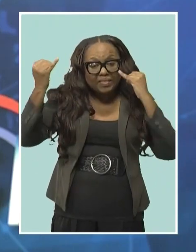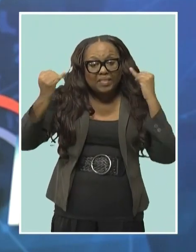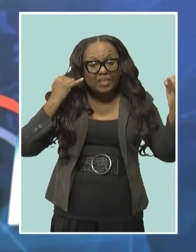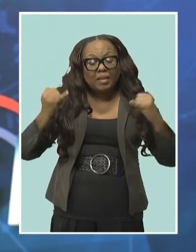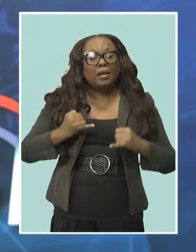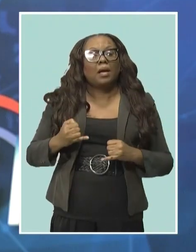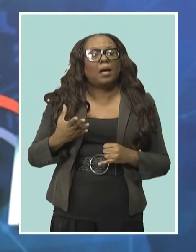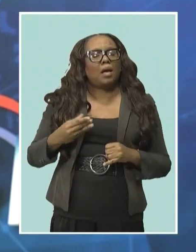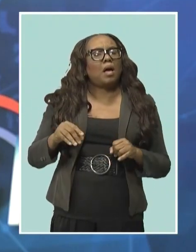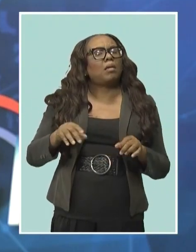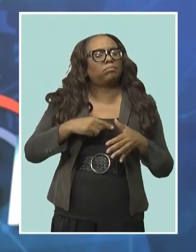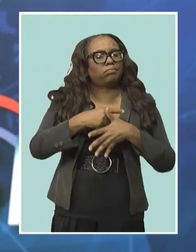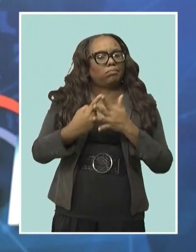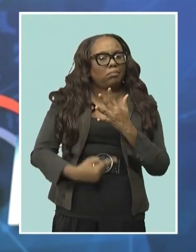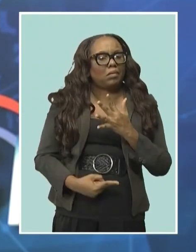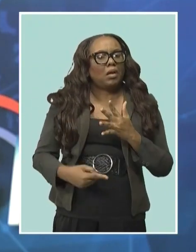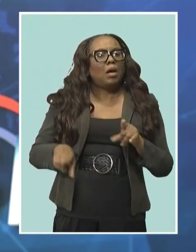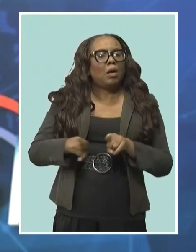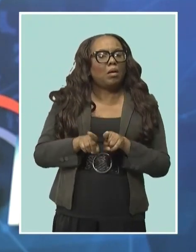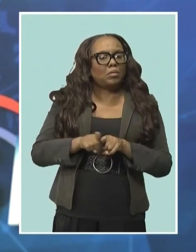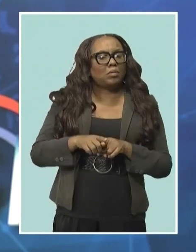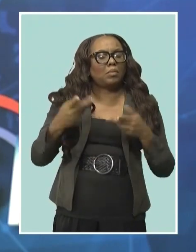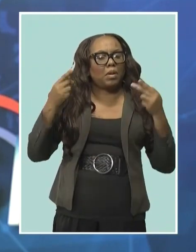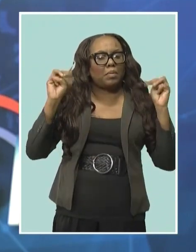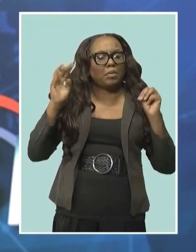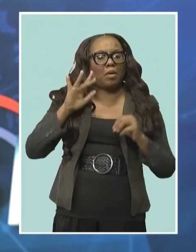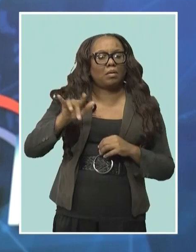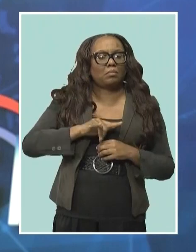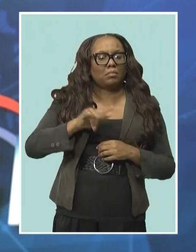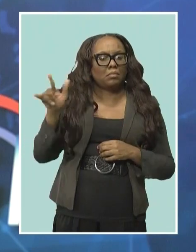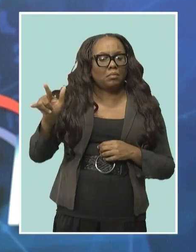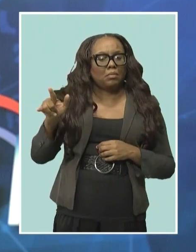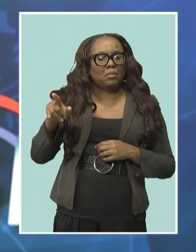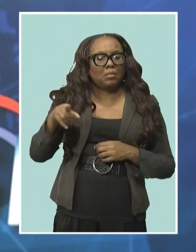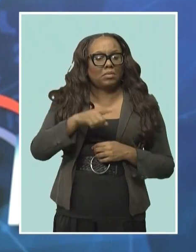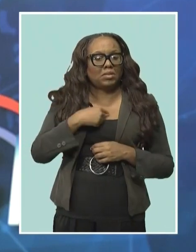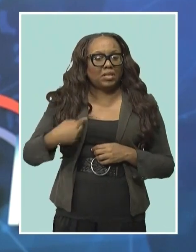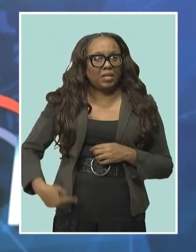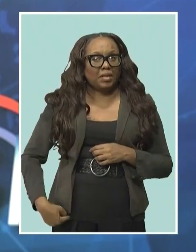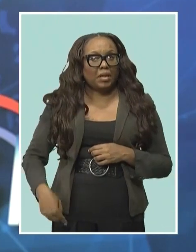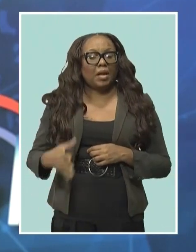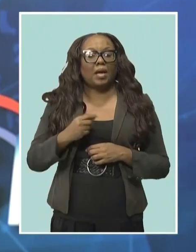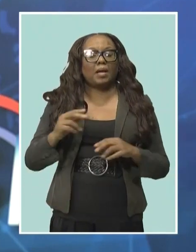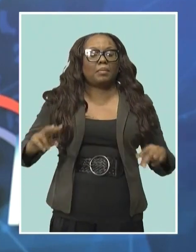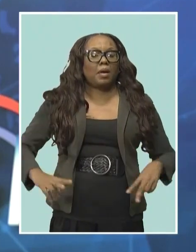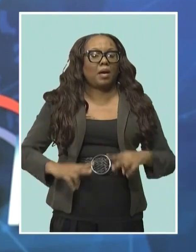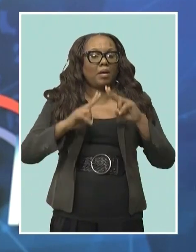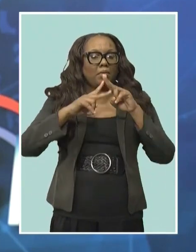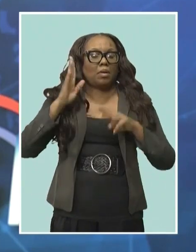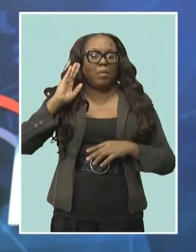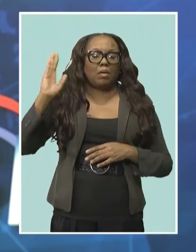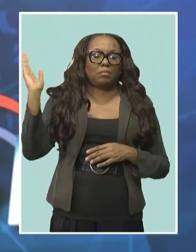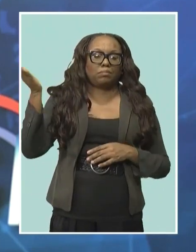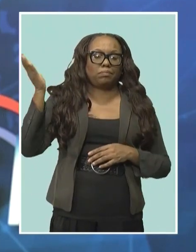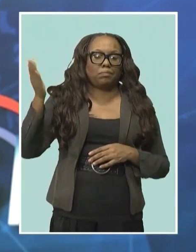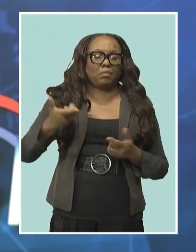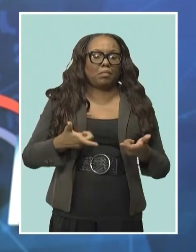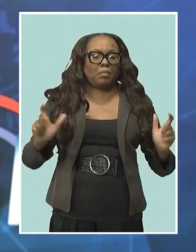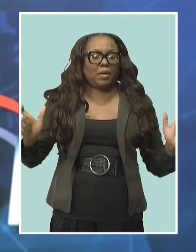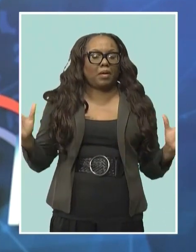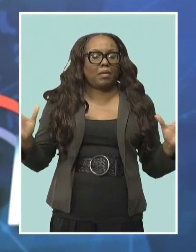official visit to China, and the trip winds down in Paris, where she's expected to address a major climate conference.